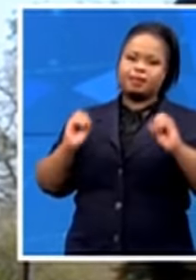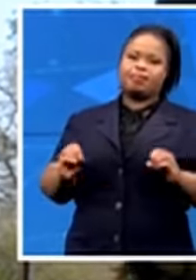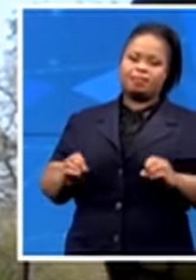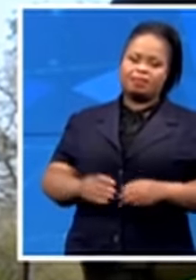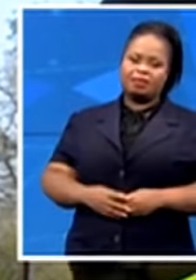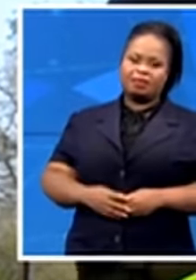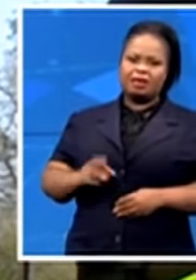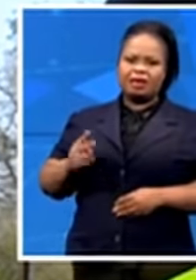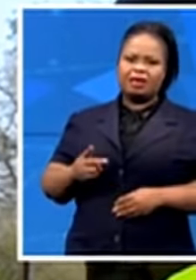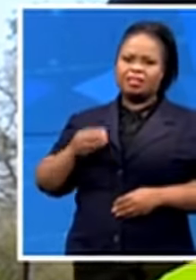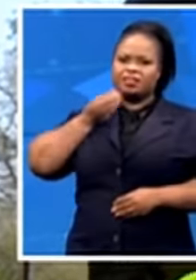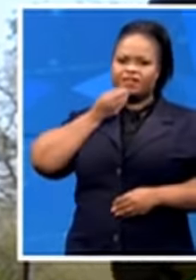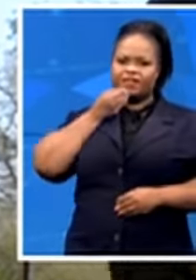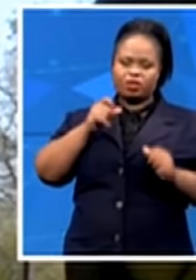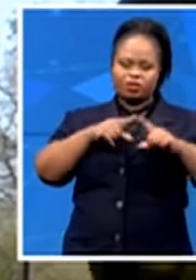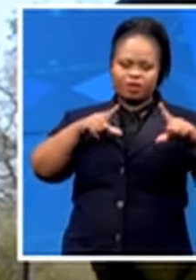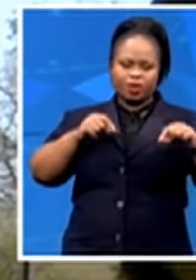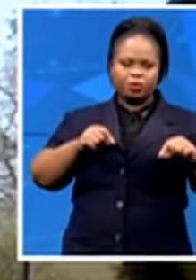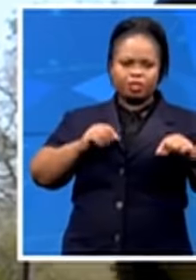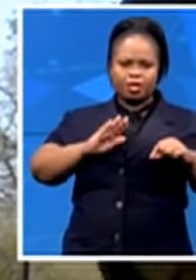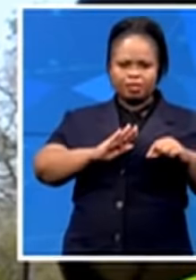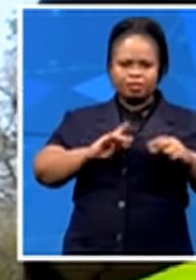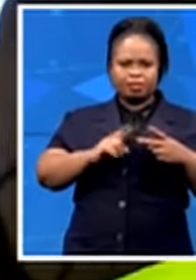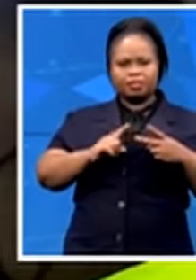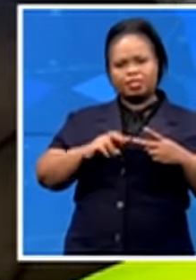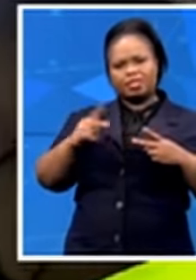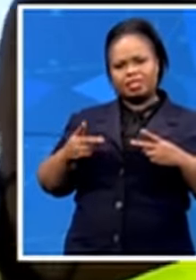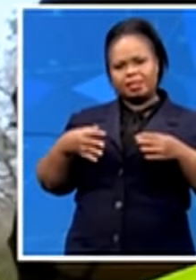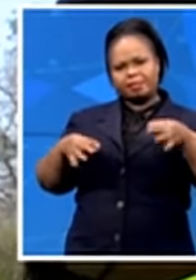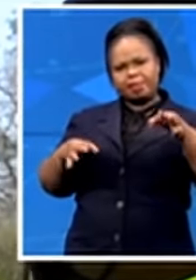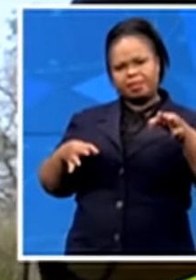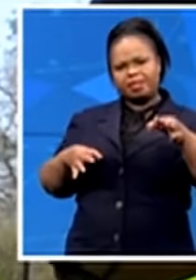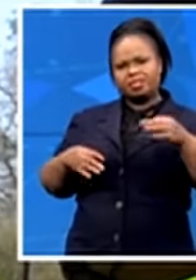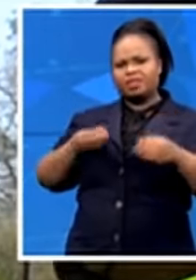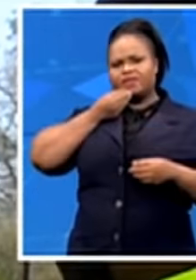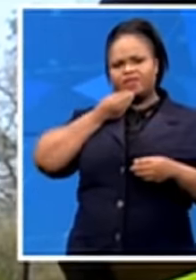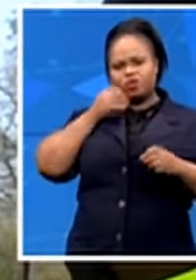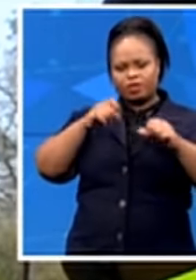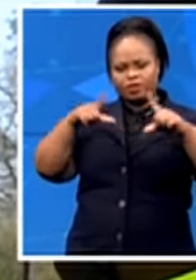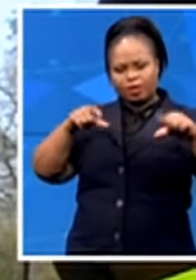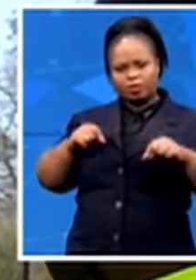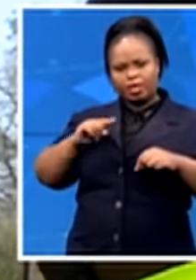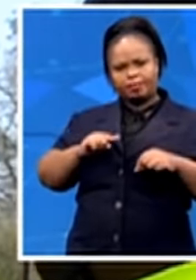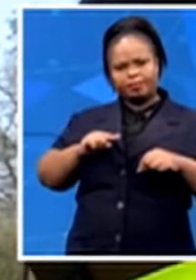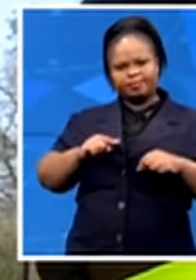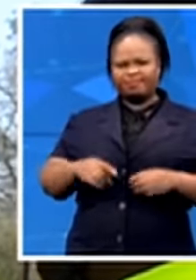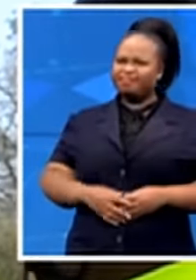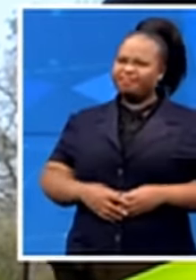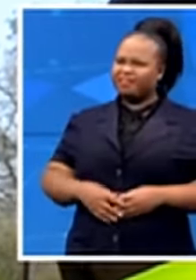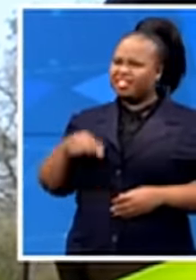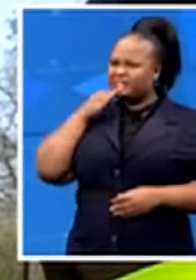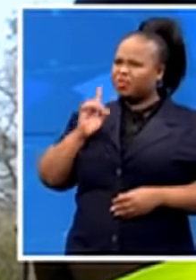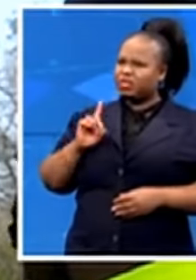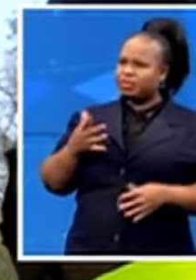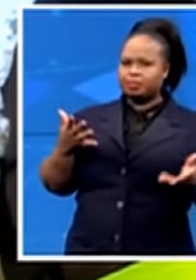some papers written, food vouchers. What does that mean? Does it mean that they will be